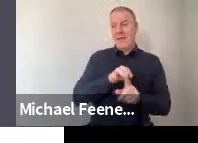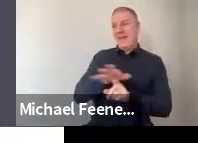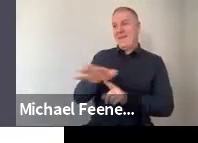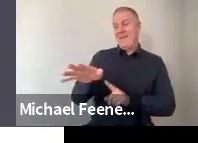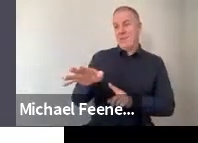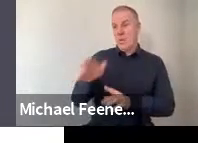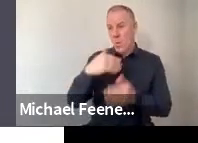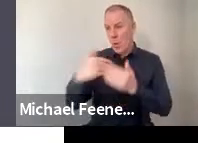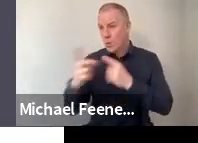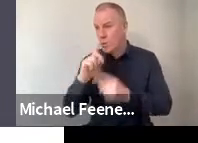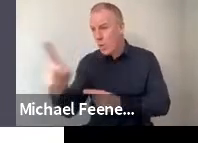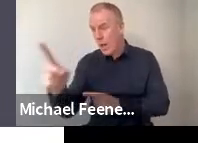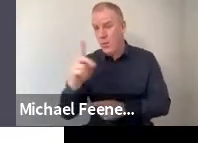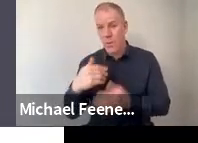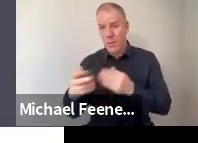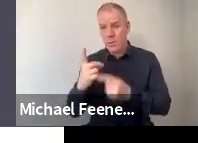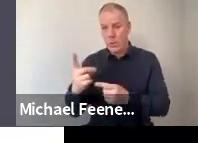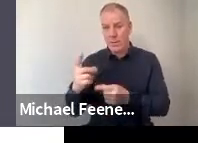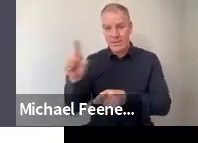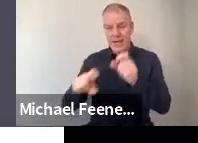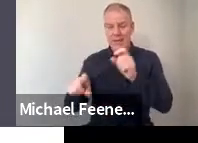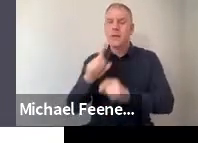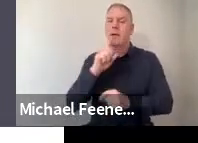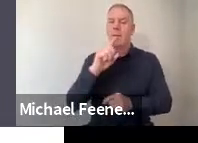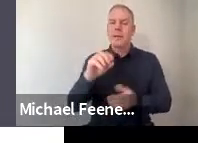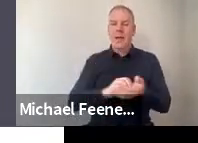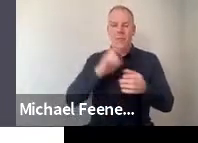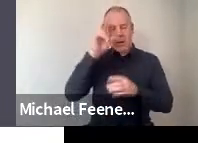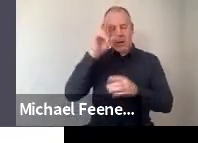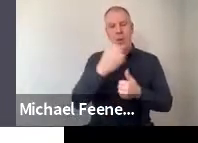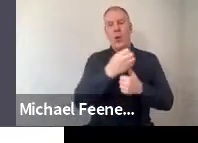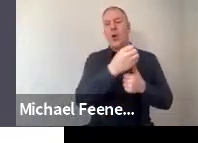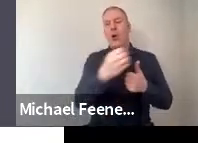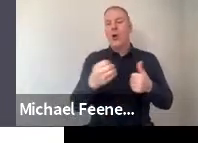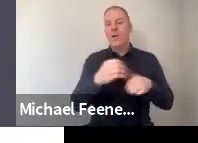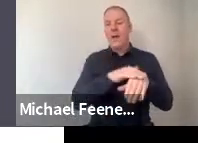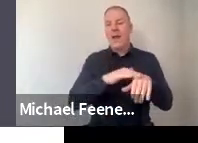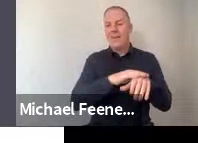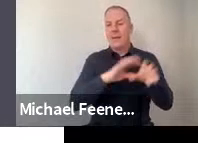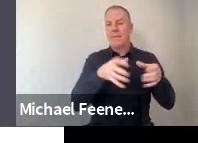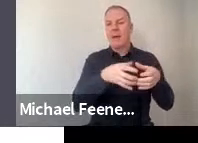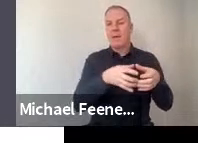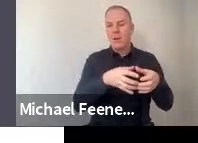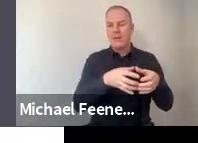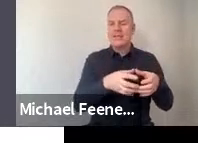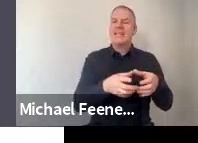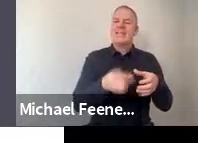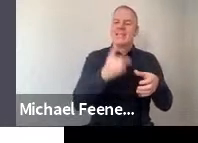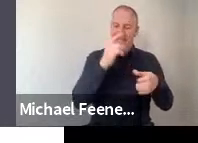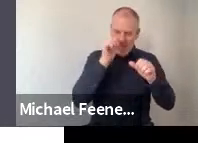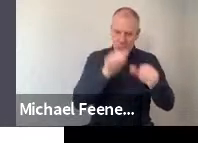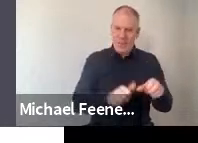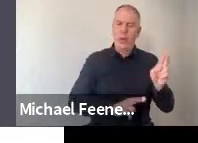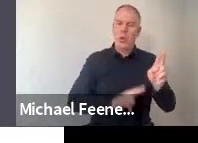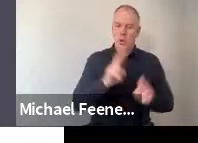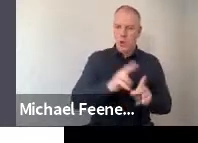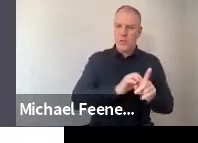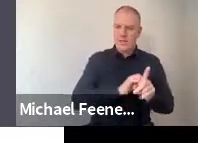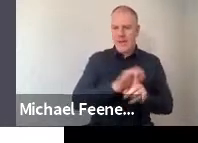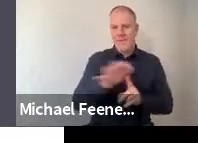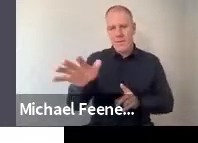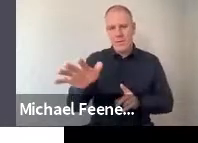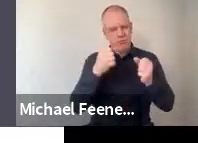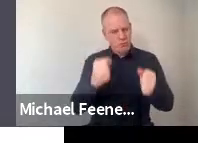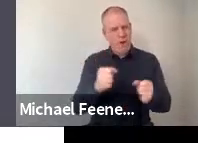science. But bearing in mind that other ethnic groups did agree with a strong